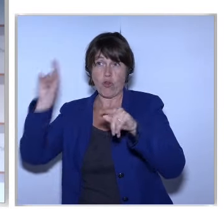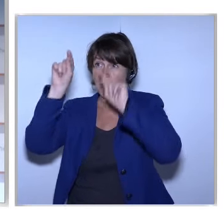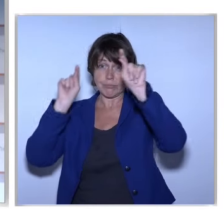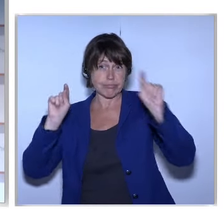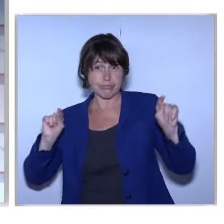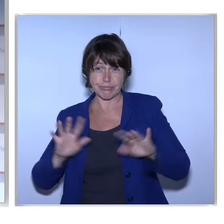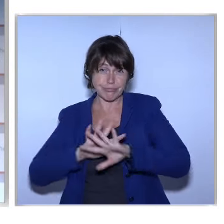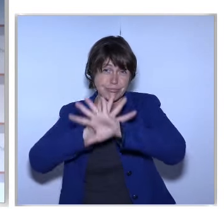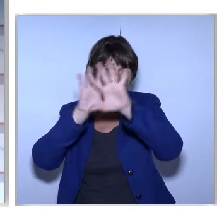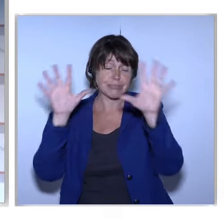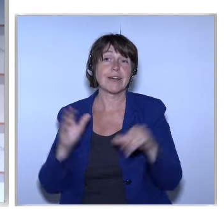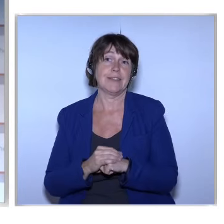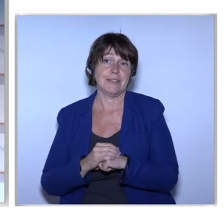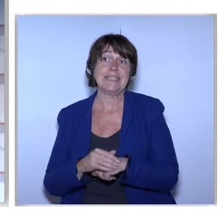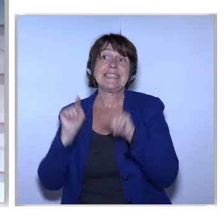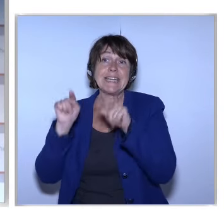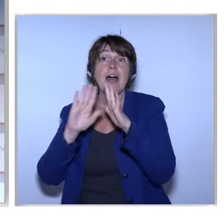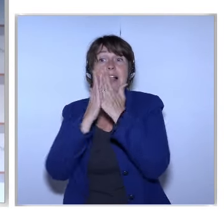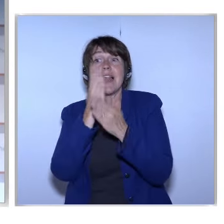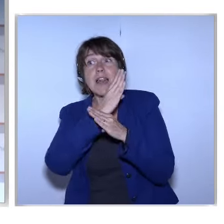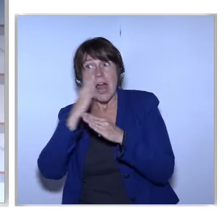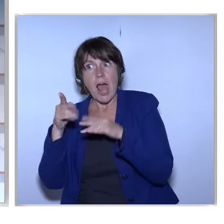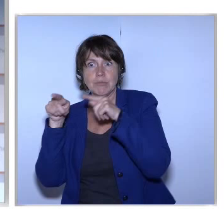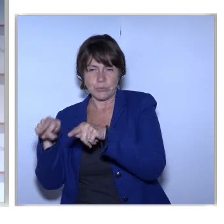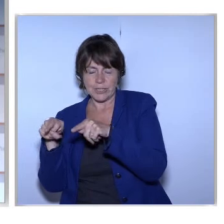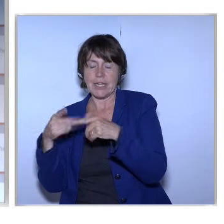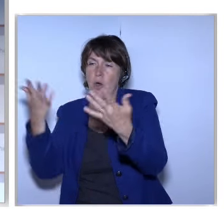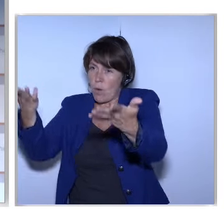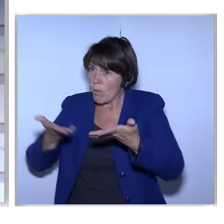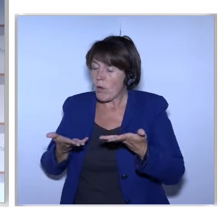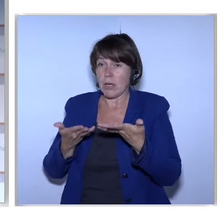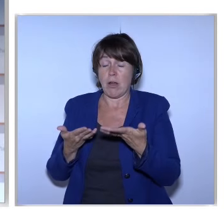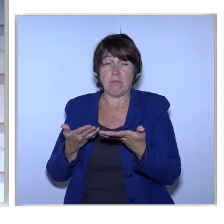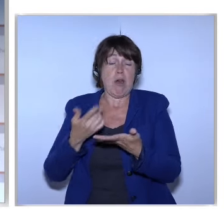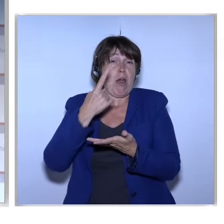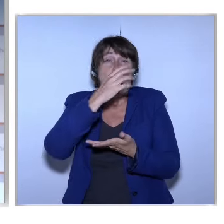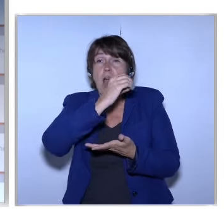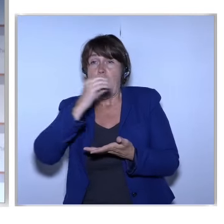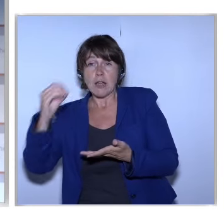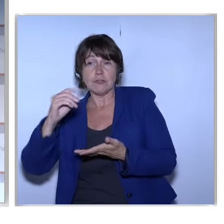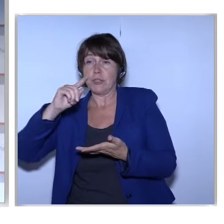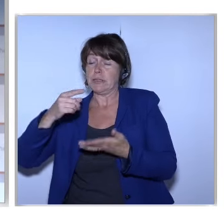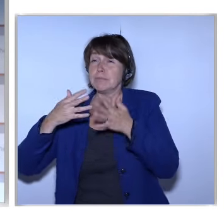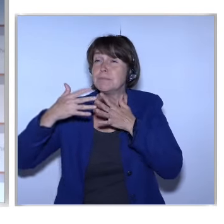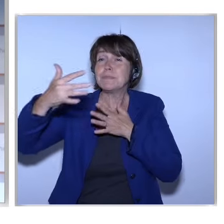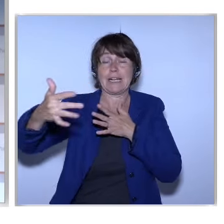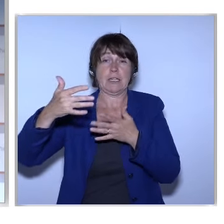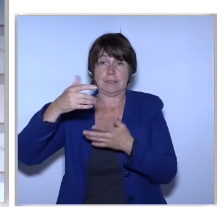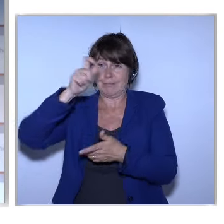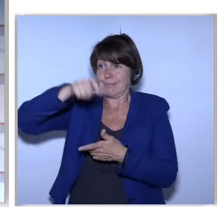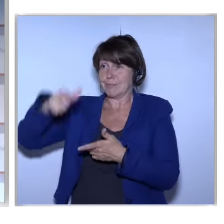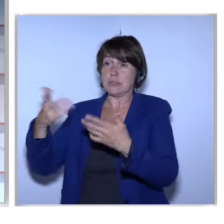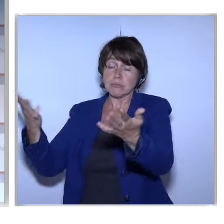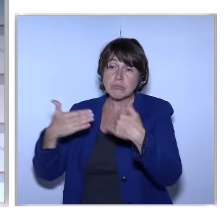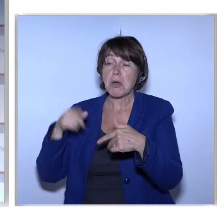Bring Europe Into The Digital Age They Welcome 100 Million Citizens Every Year They Go There To